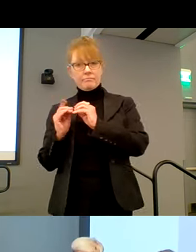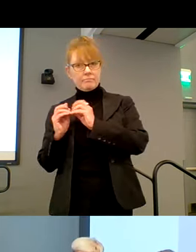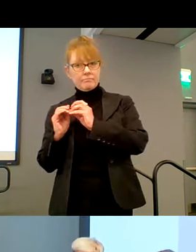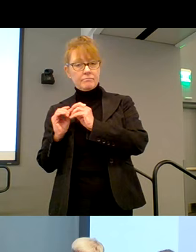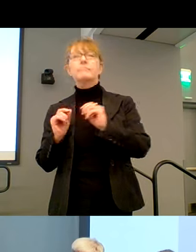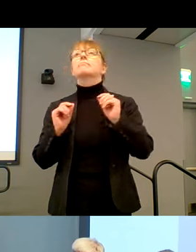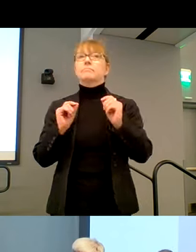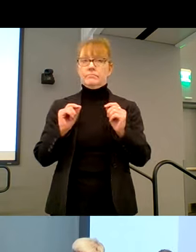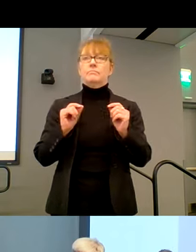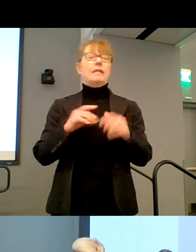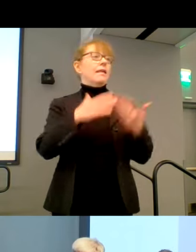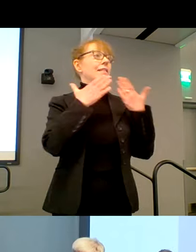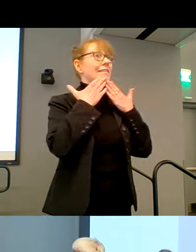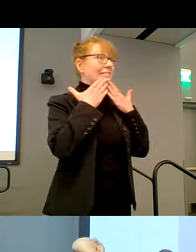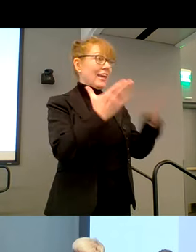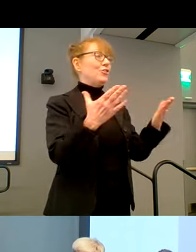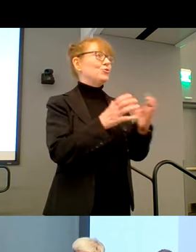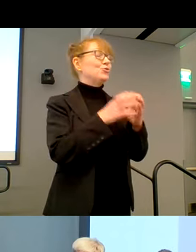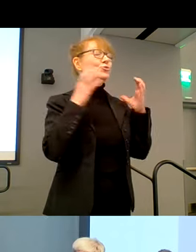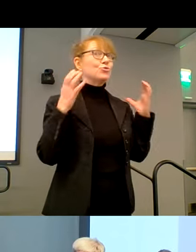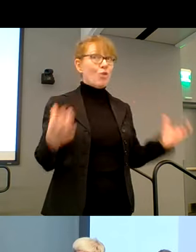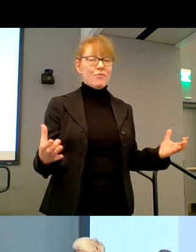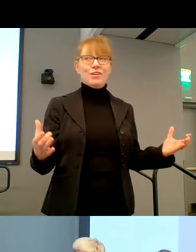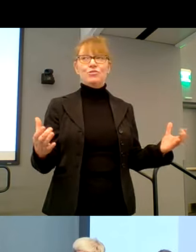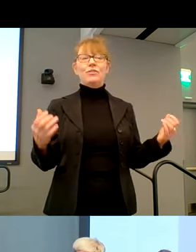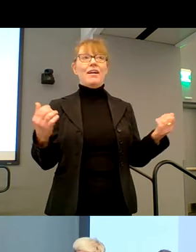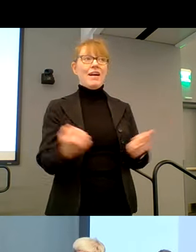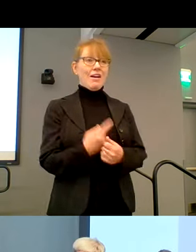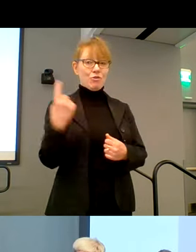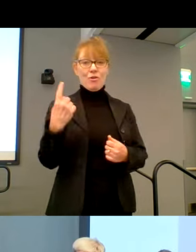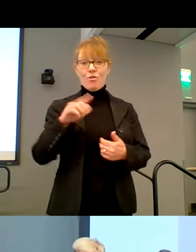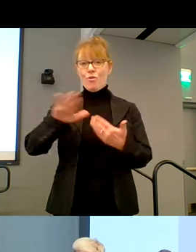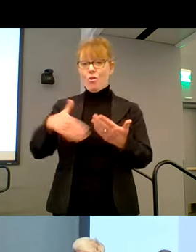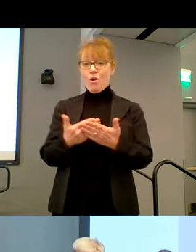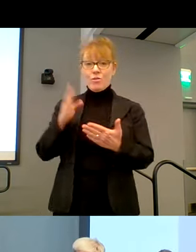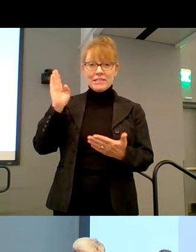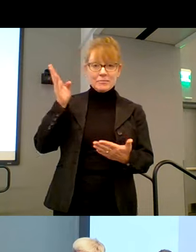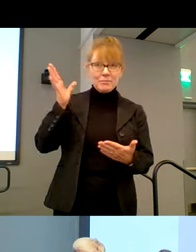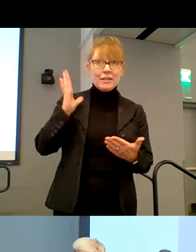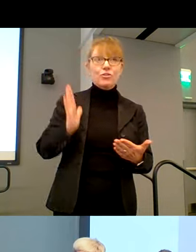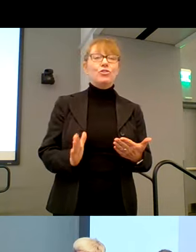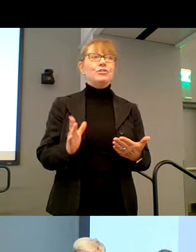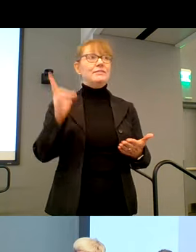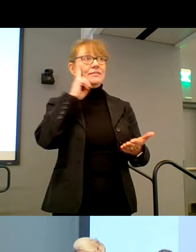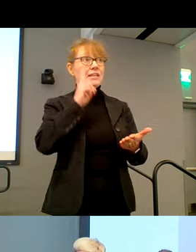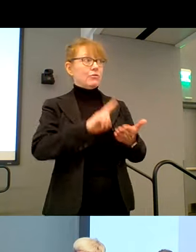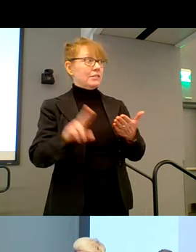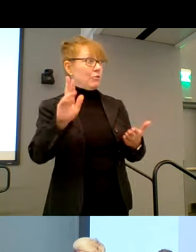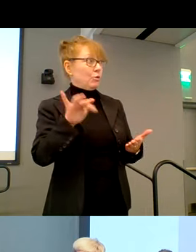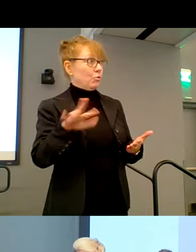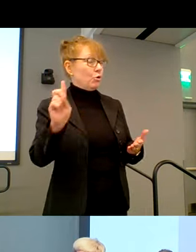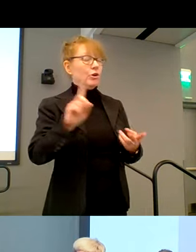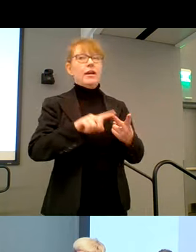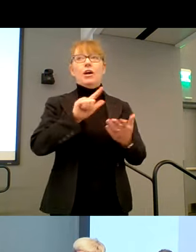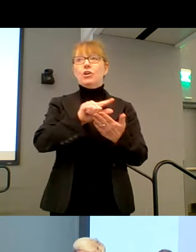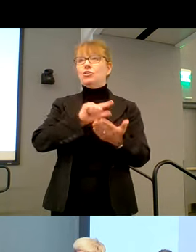Thank you so much to everyone. All of our speakers, Secretary Wood, attorney